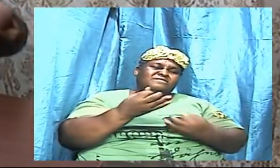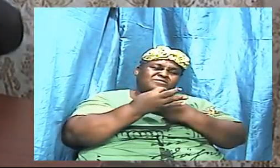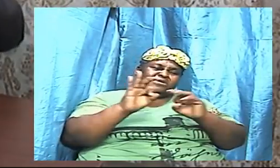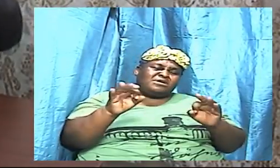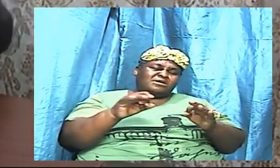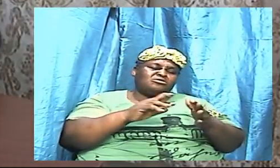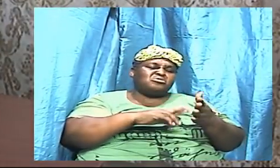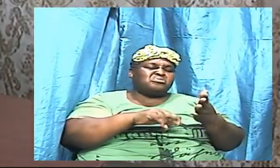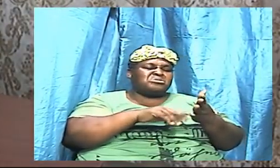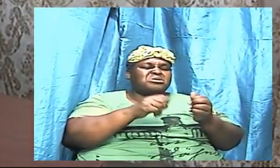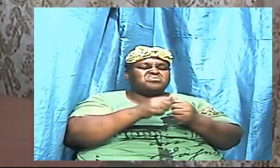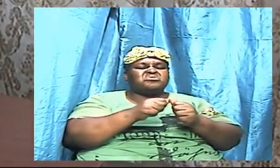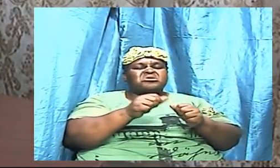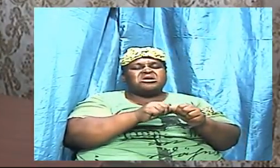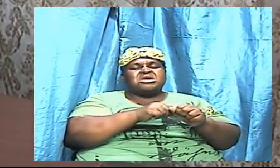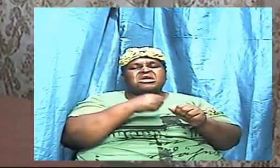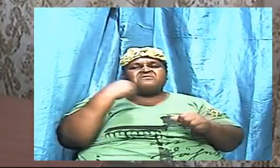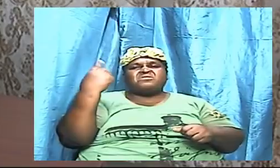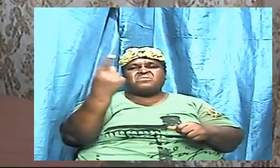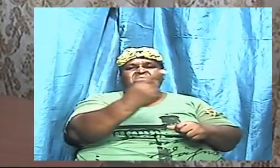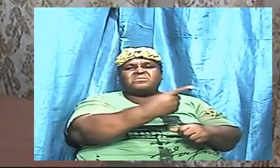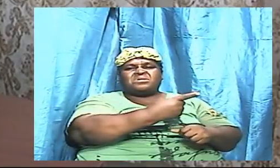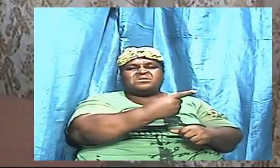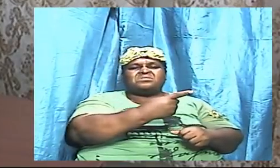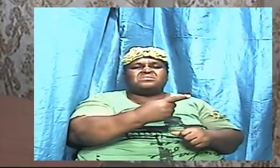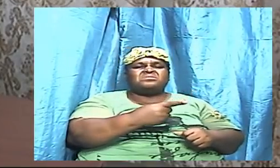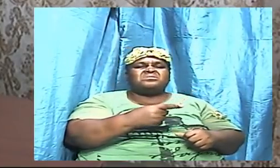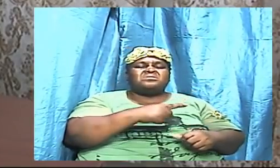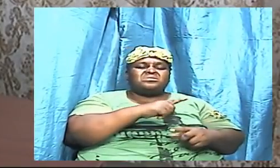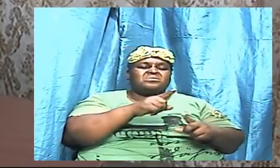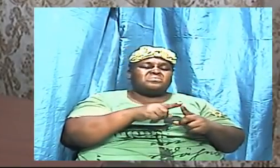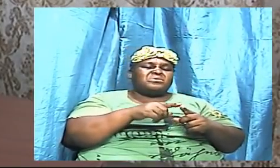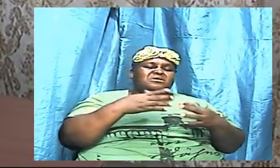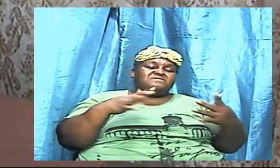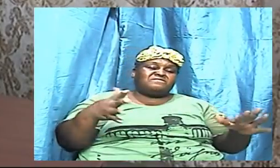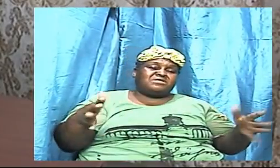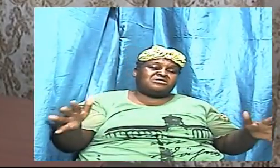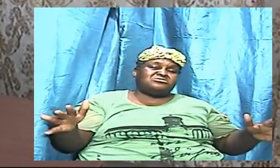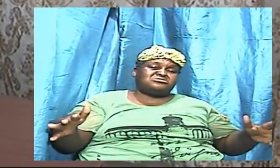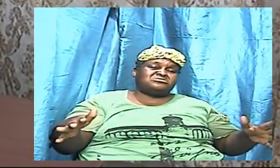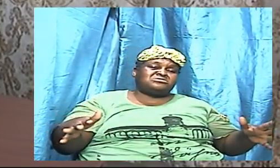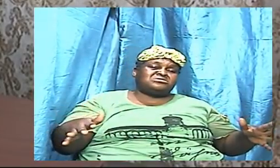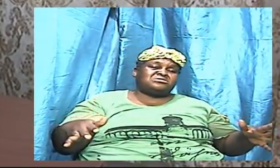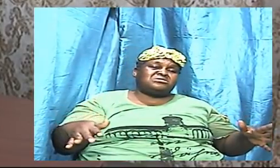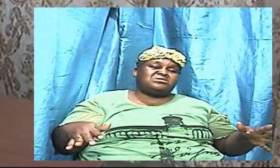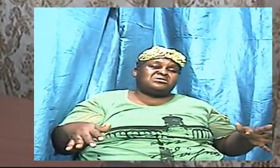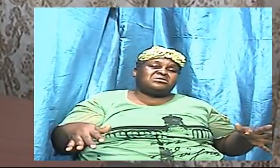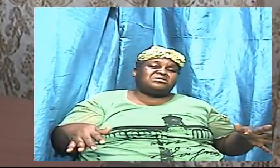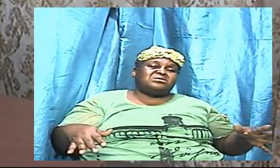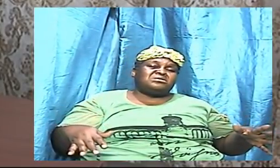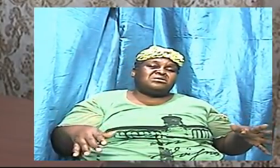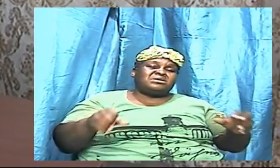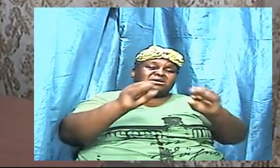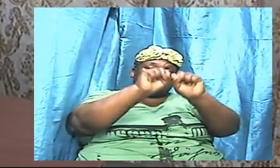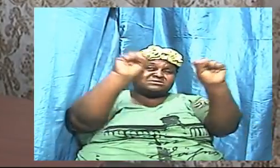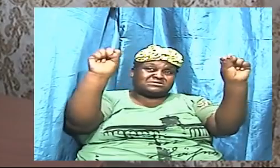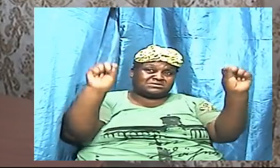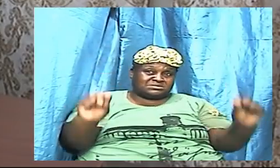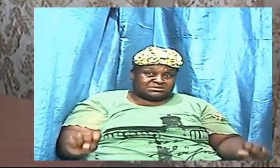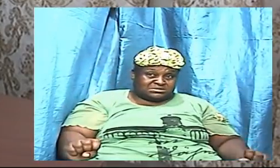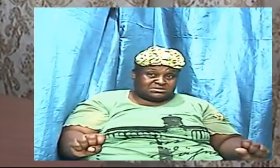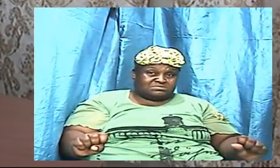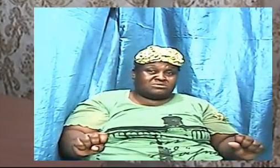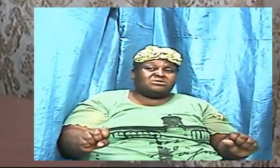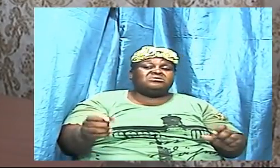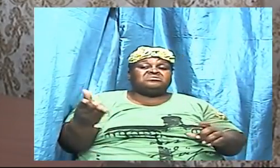that being the case when we are through at least a system would have been there that we